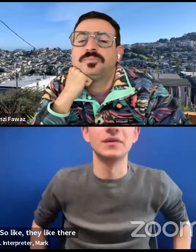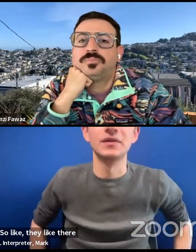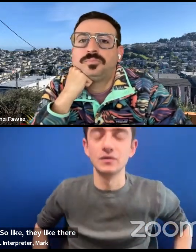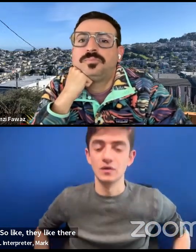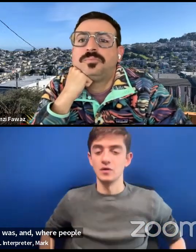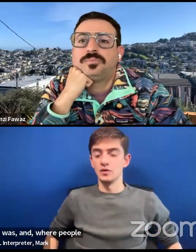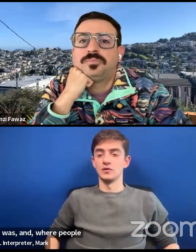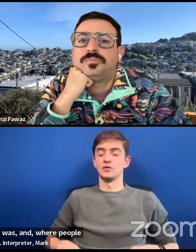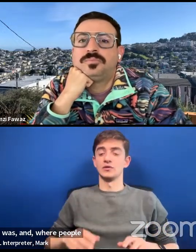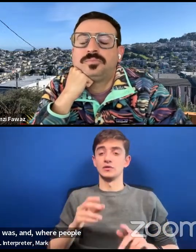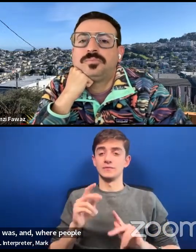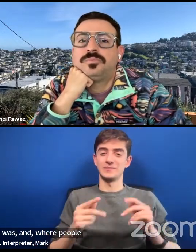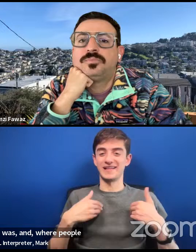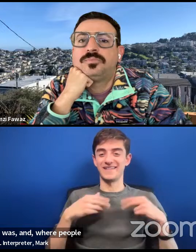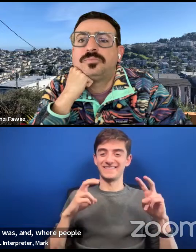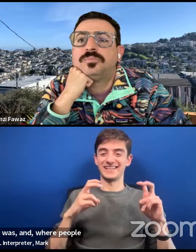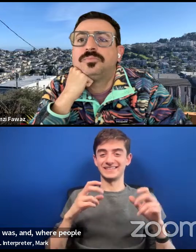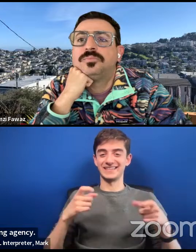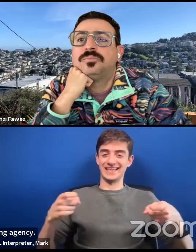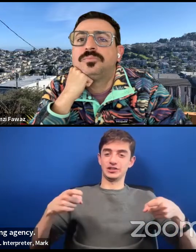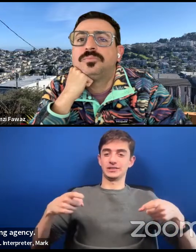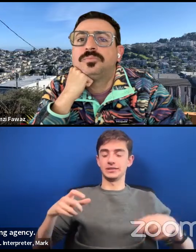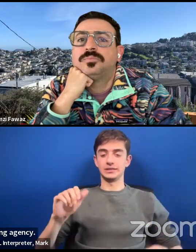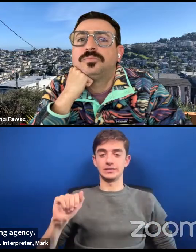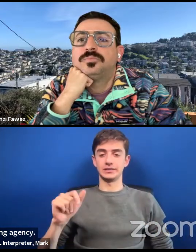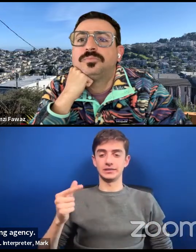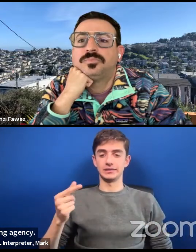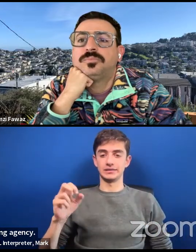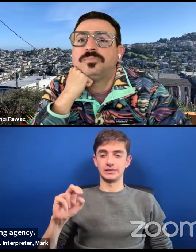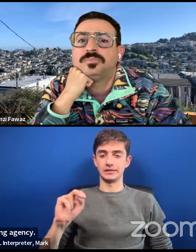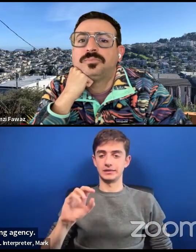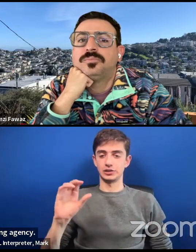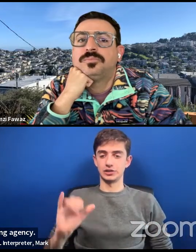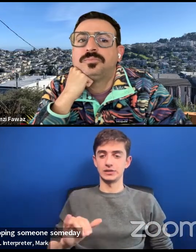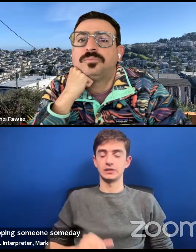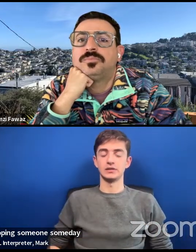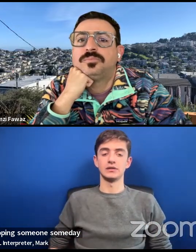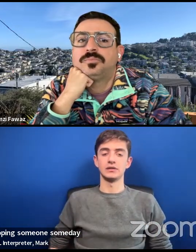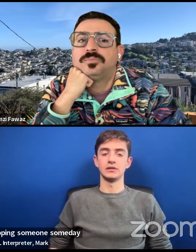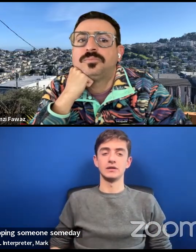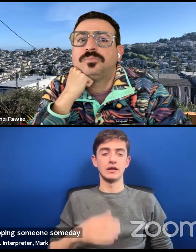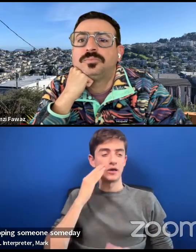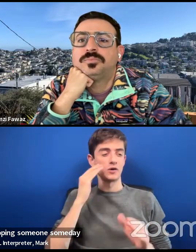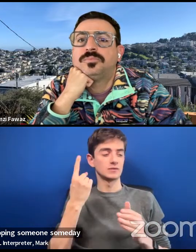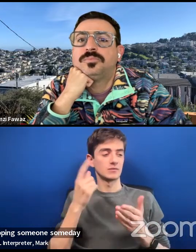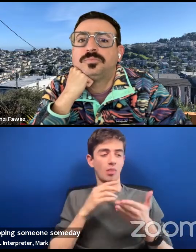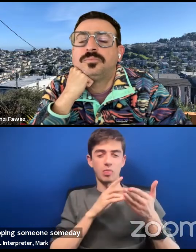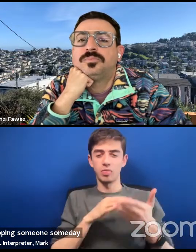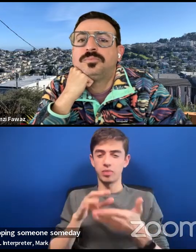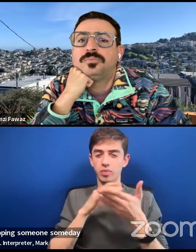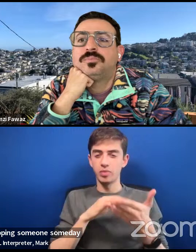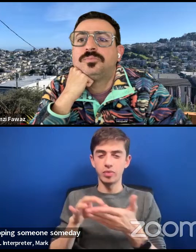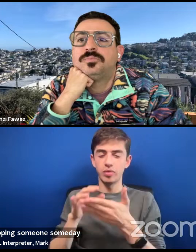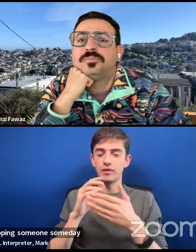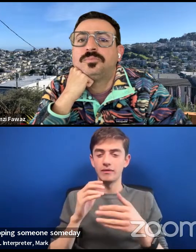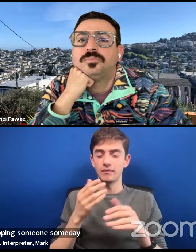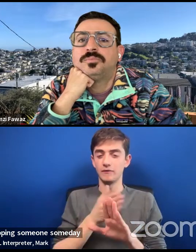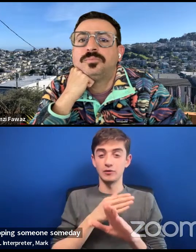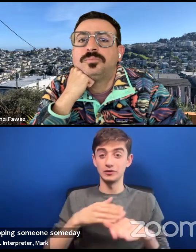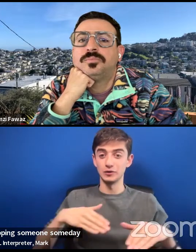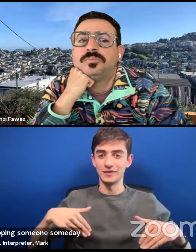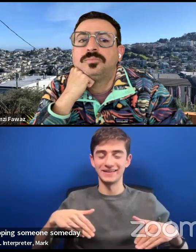of having agency. There's lots of stuff. And I'm hoping someone someday will do a ethnography of this before it's too late, where trans people would,